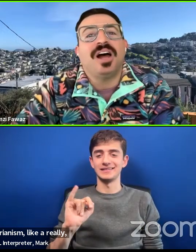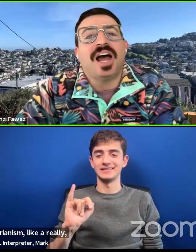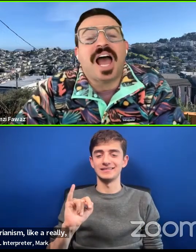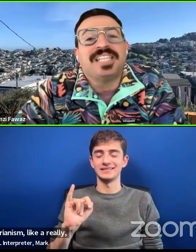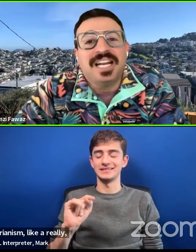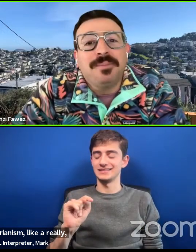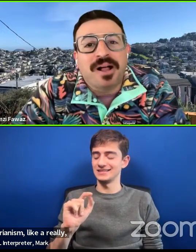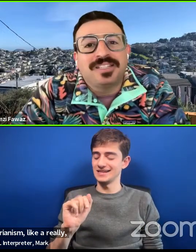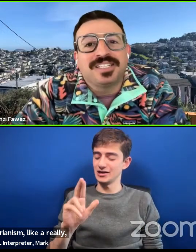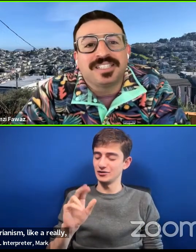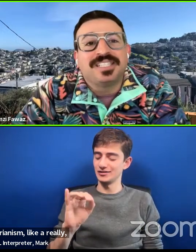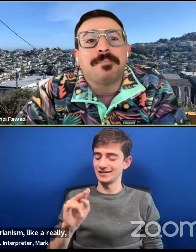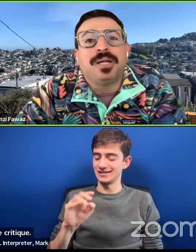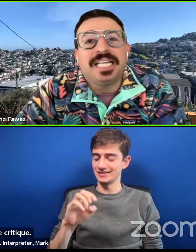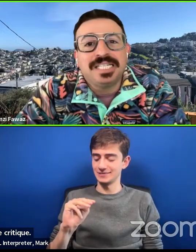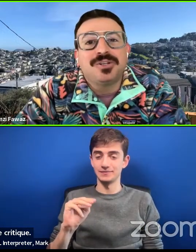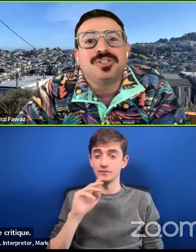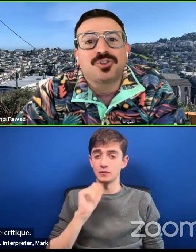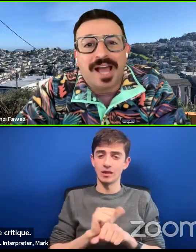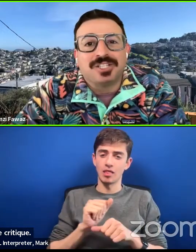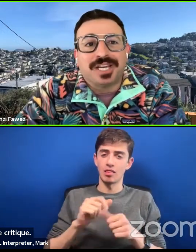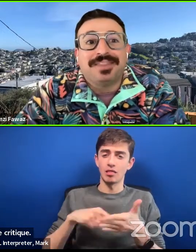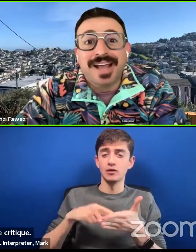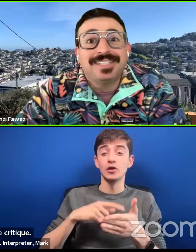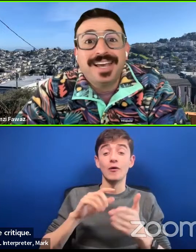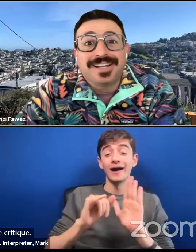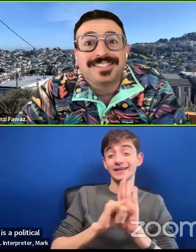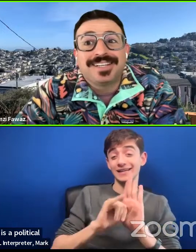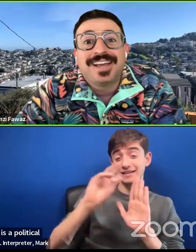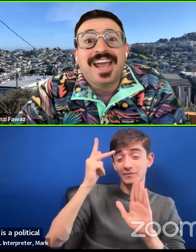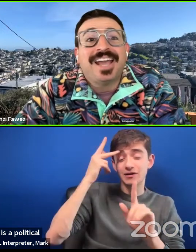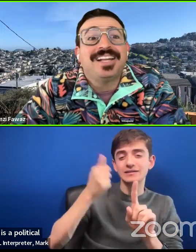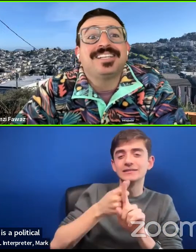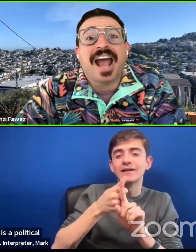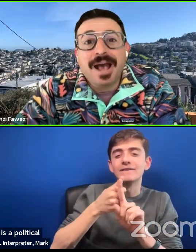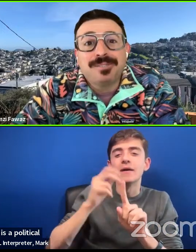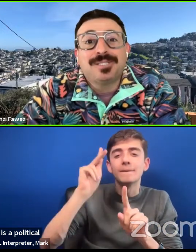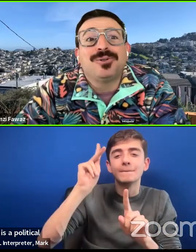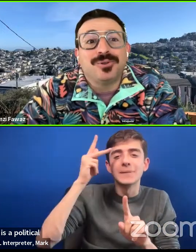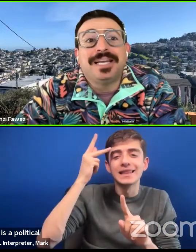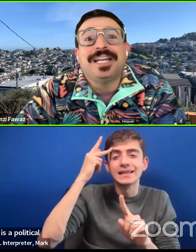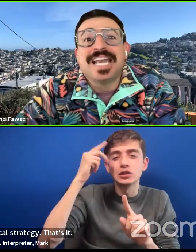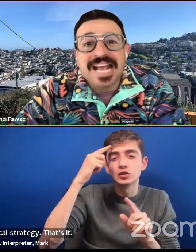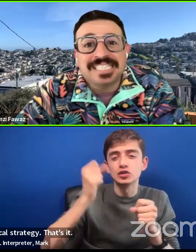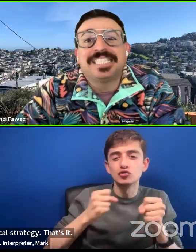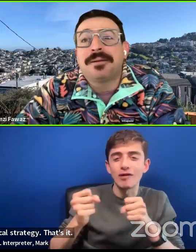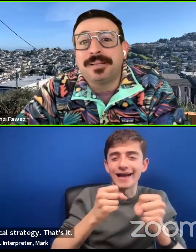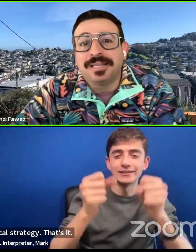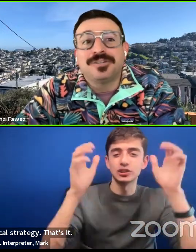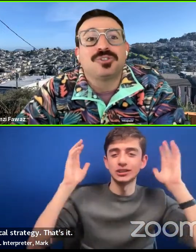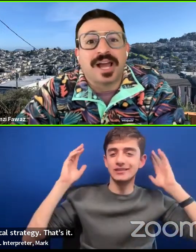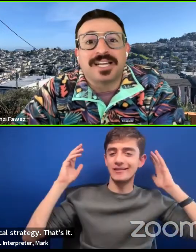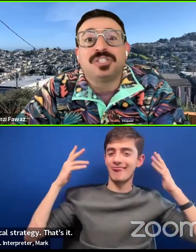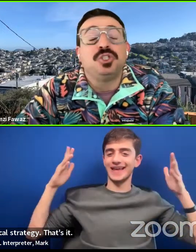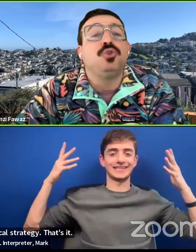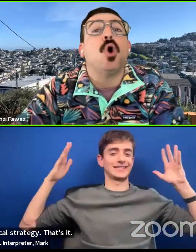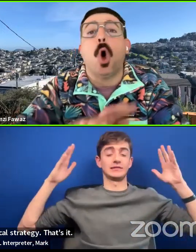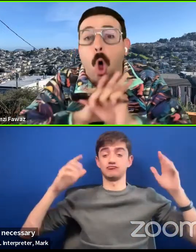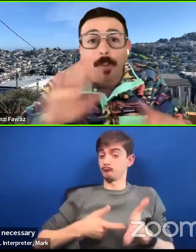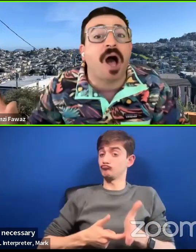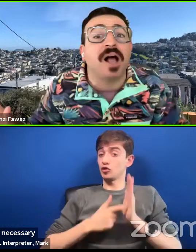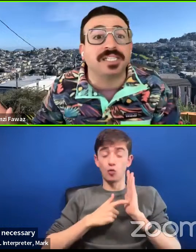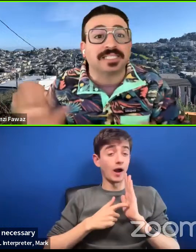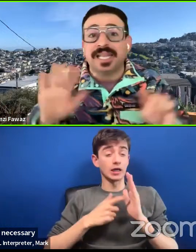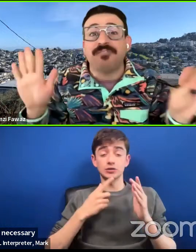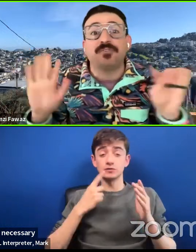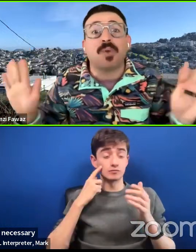So identity politics is a political strategy. That's it. It is an absolutely necessary political strategy to